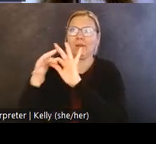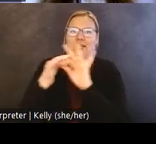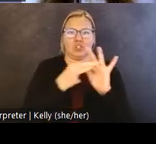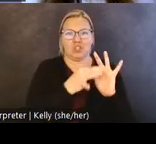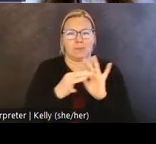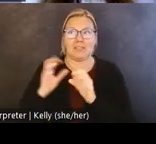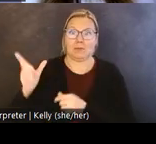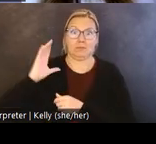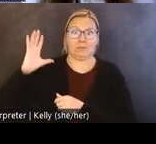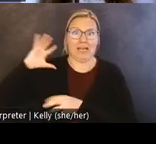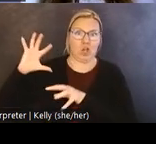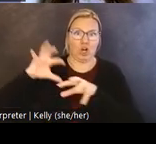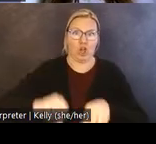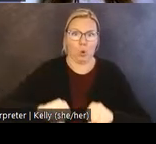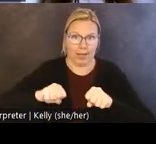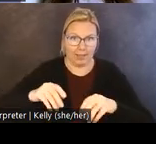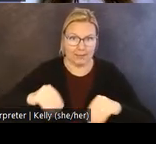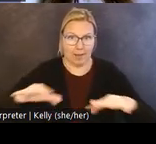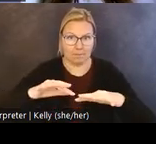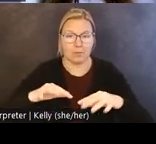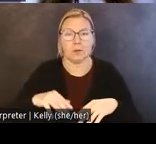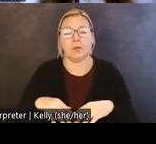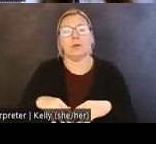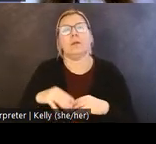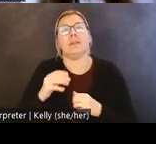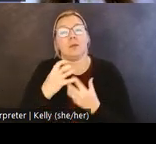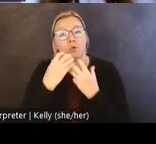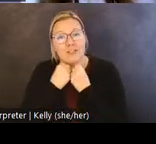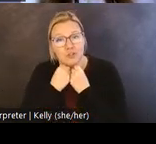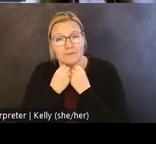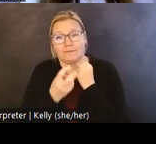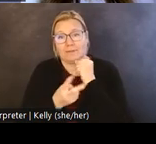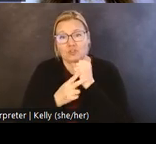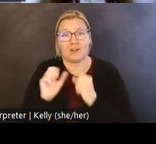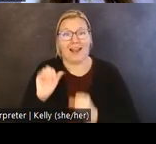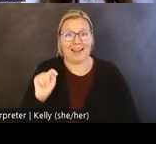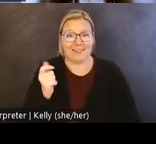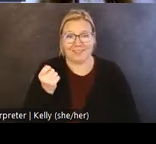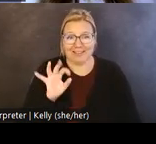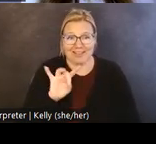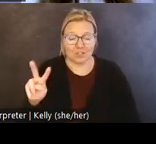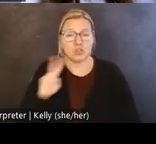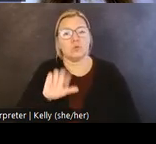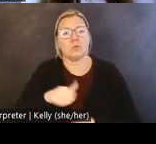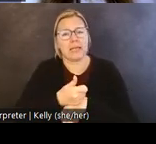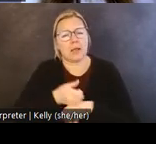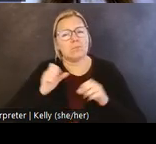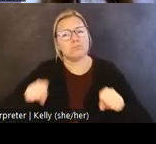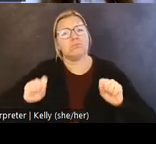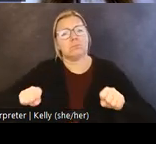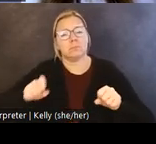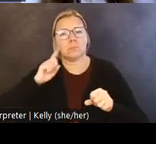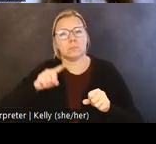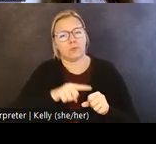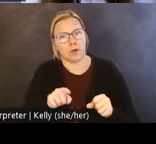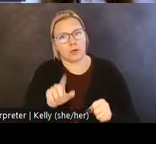While amendments to the National Historic Preservation Act in 1992 created a pathway for tribal nations to assume the duties of